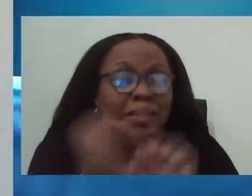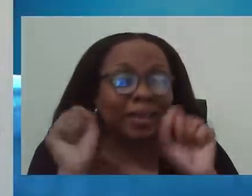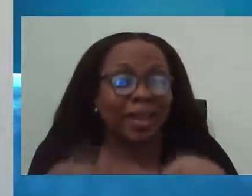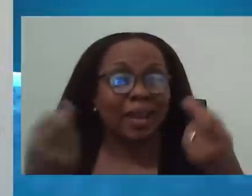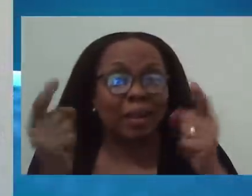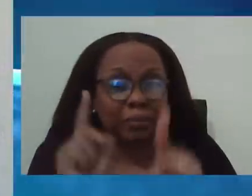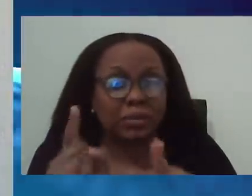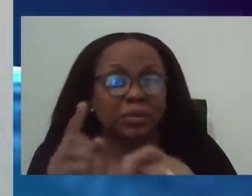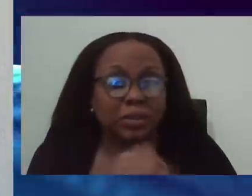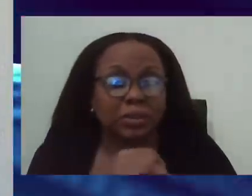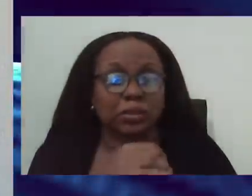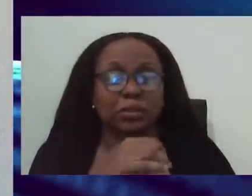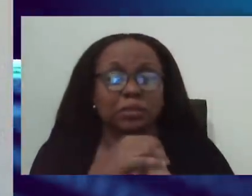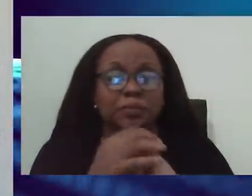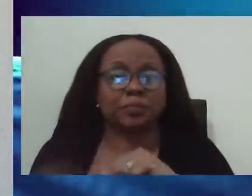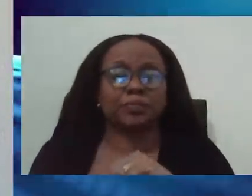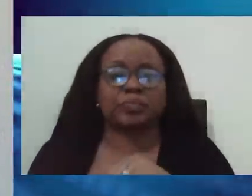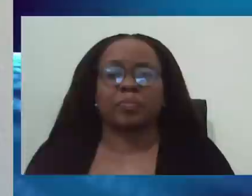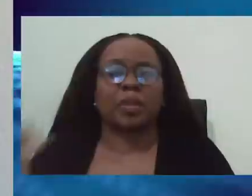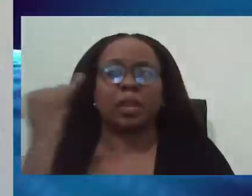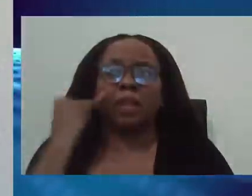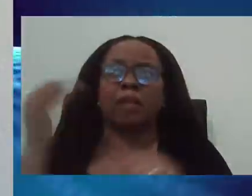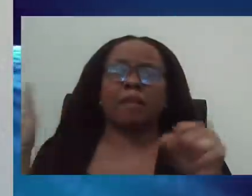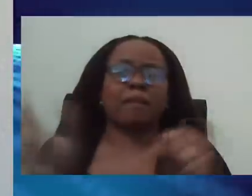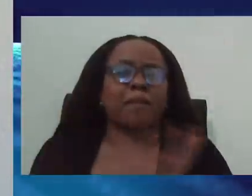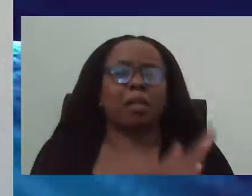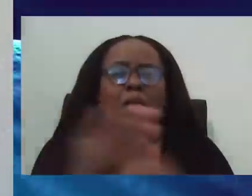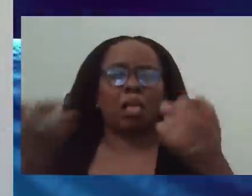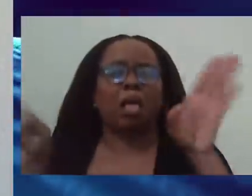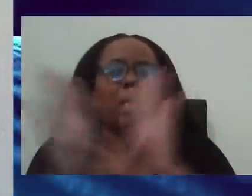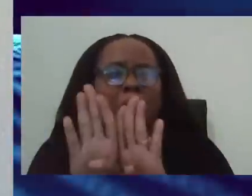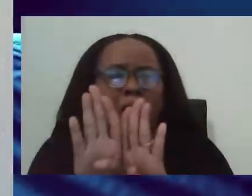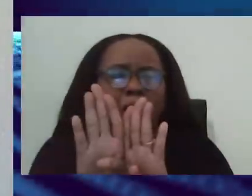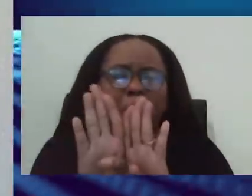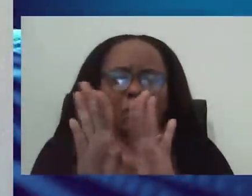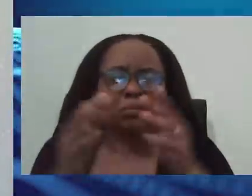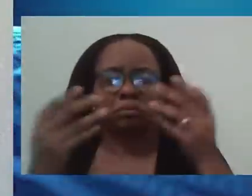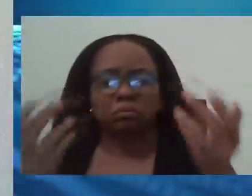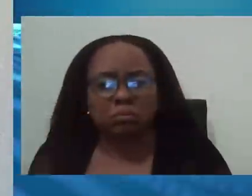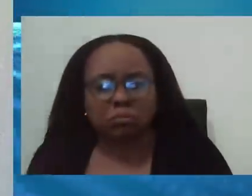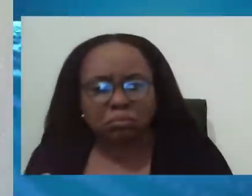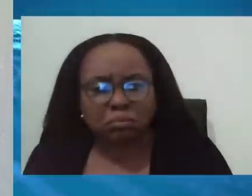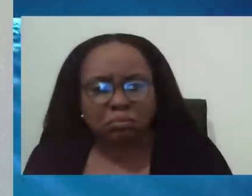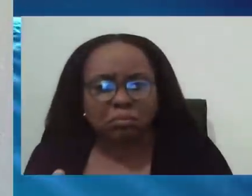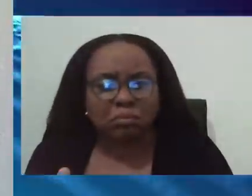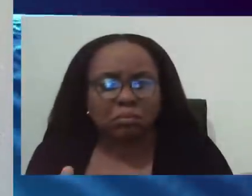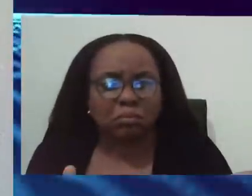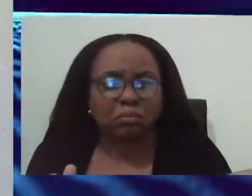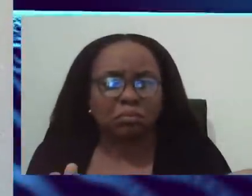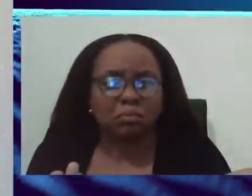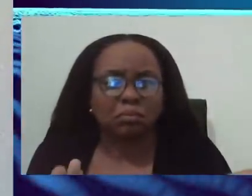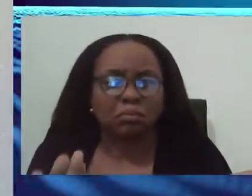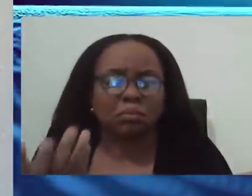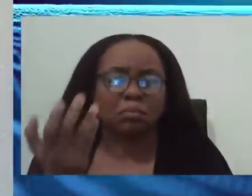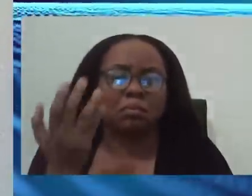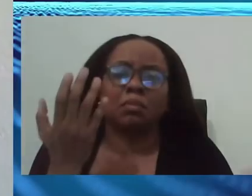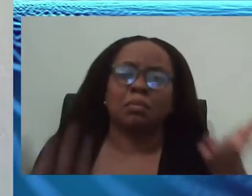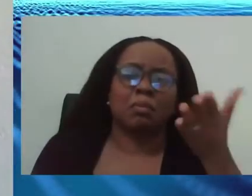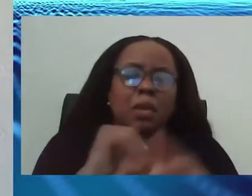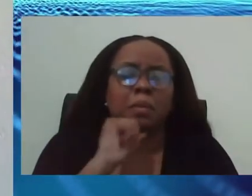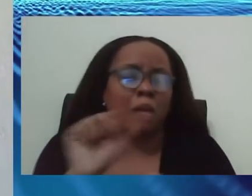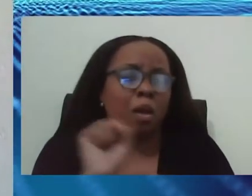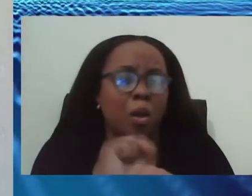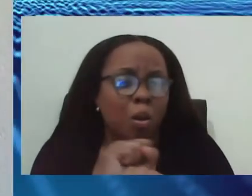full, you know, lockdown like what we had before is not likely to be, one, it's not likely to have the effect that it did before.